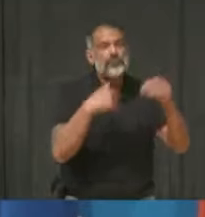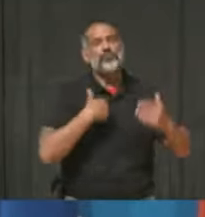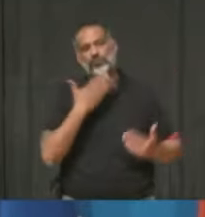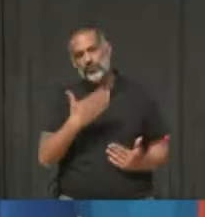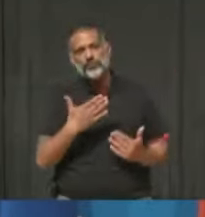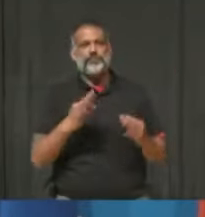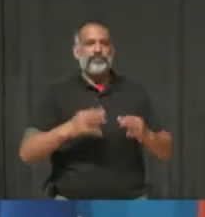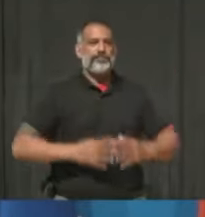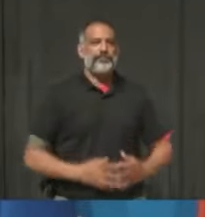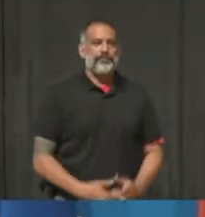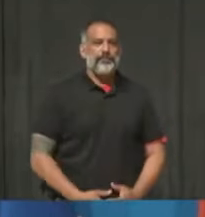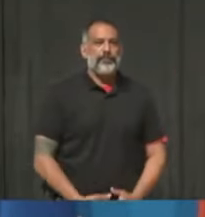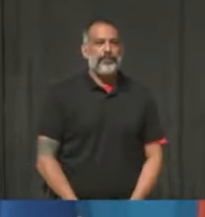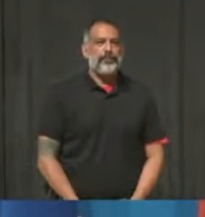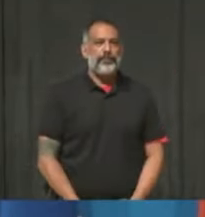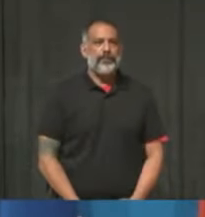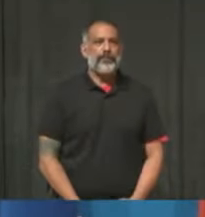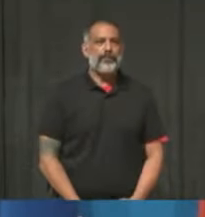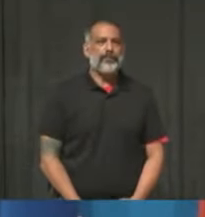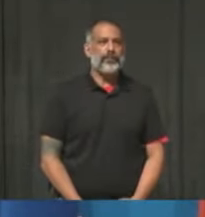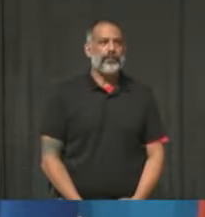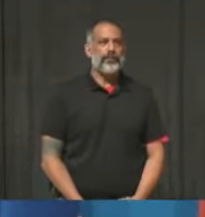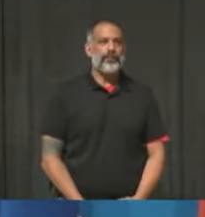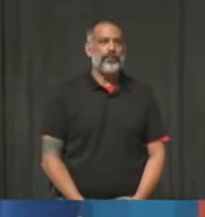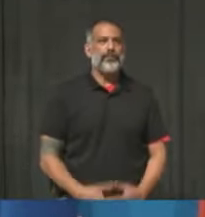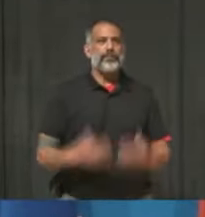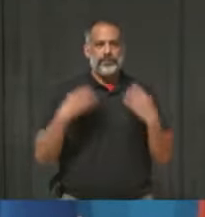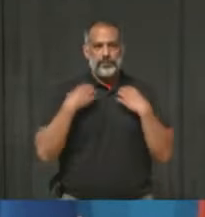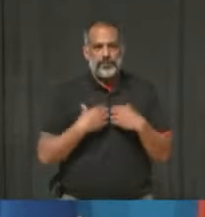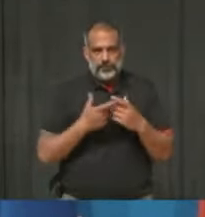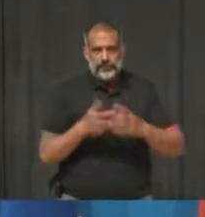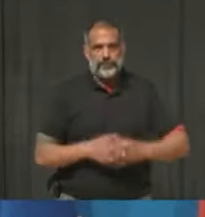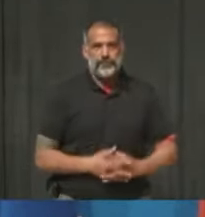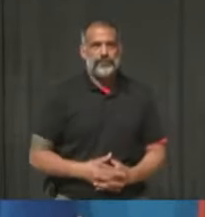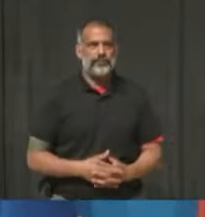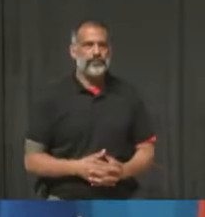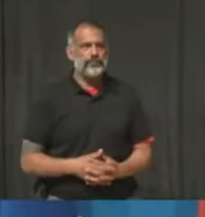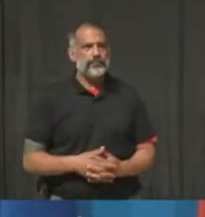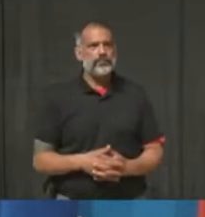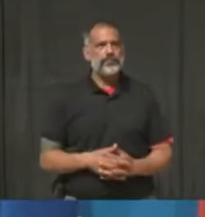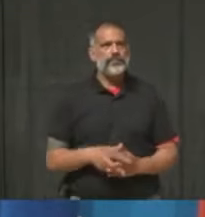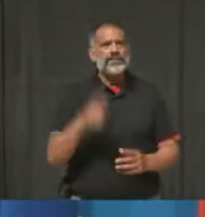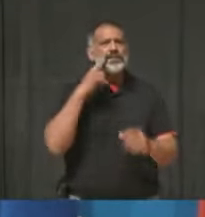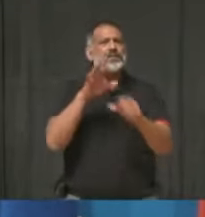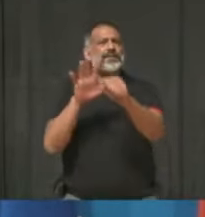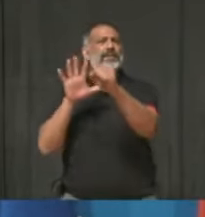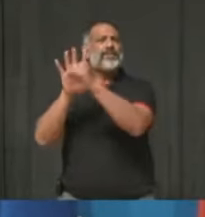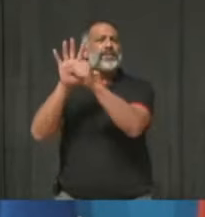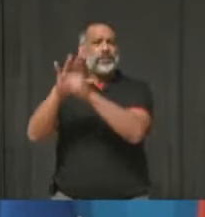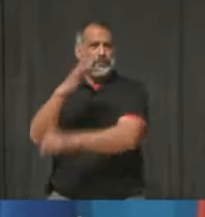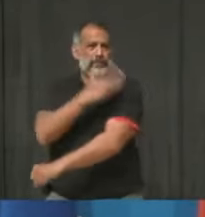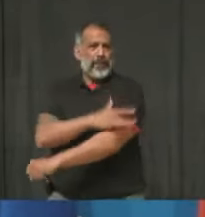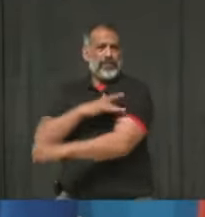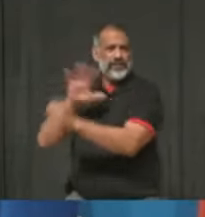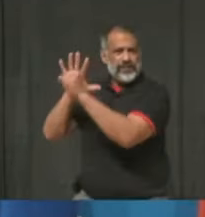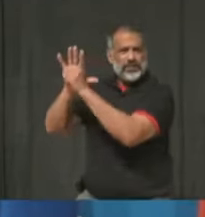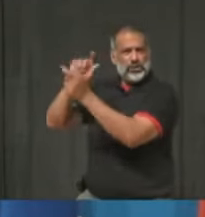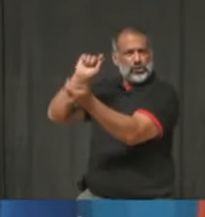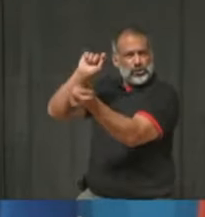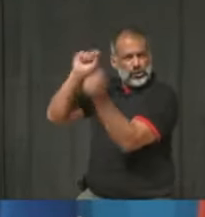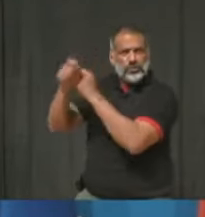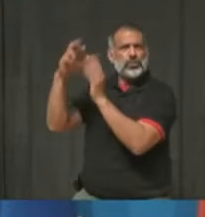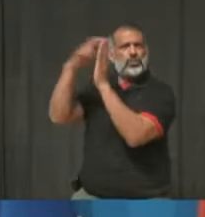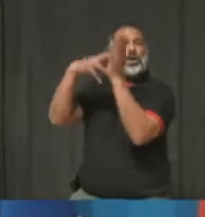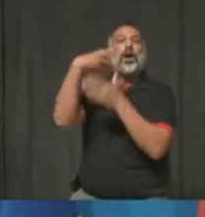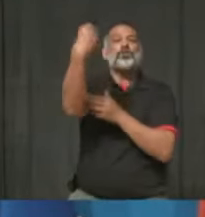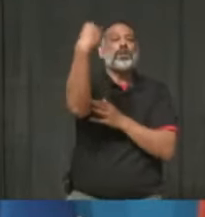I'm good. Thanks. Mayor Cromwell, you've been advocating for a while now for the province to change its rules in outdoor recreation. There have been